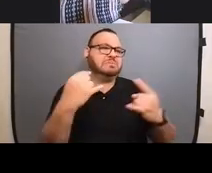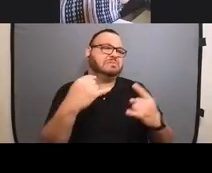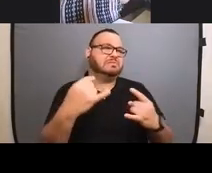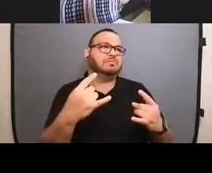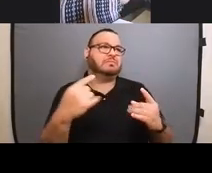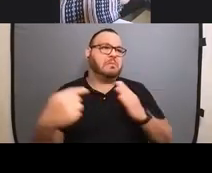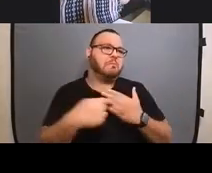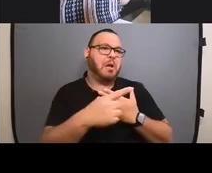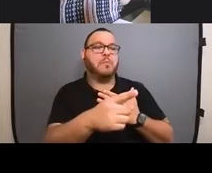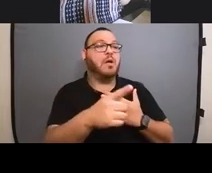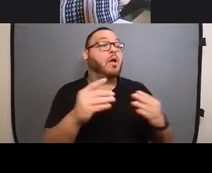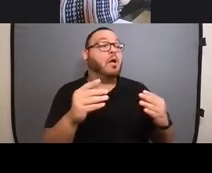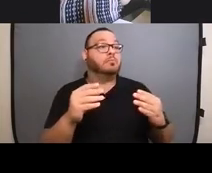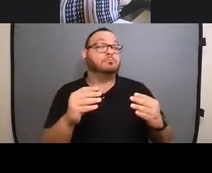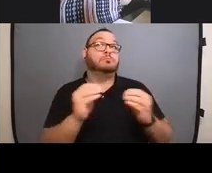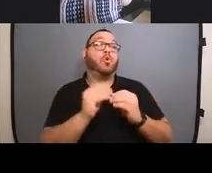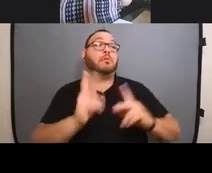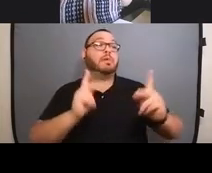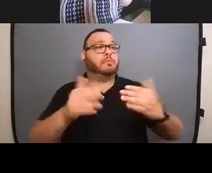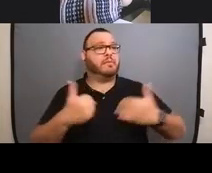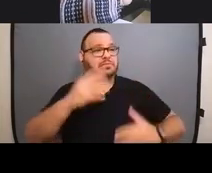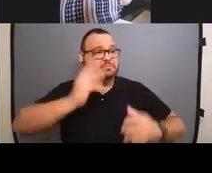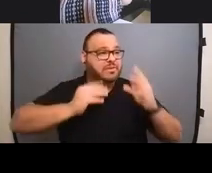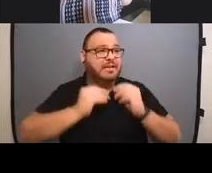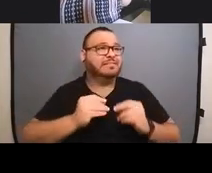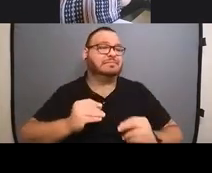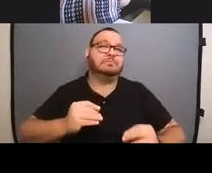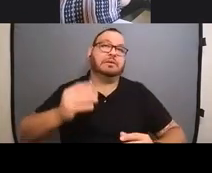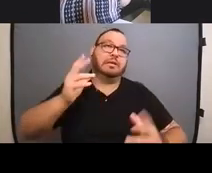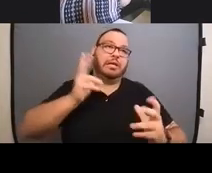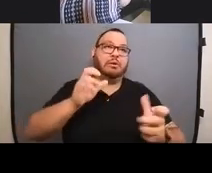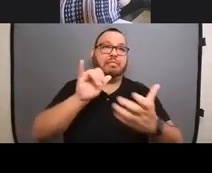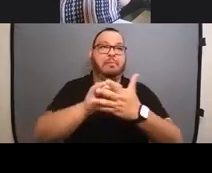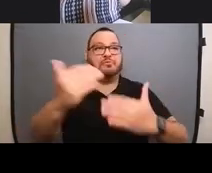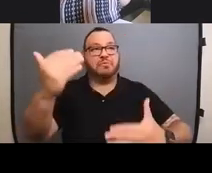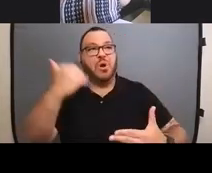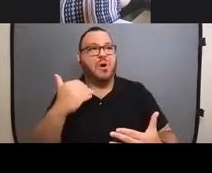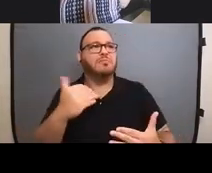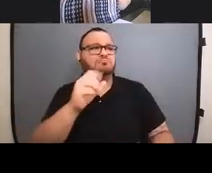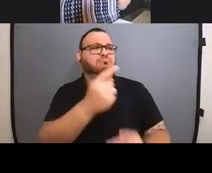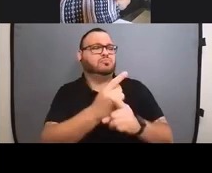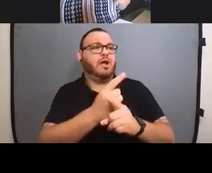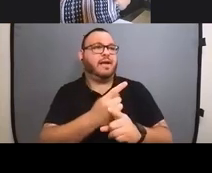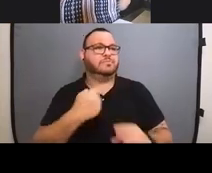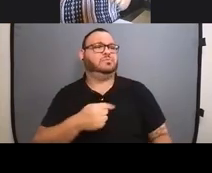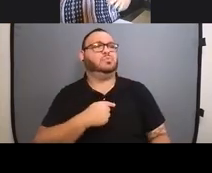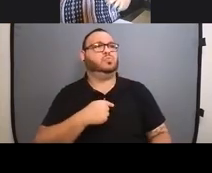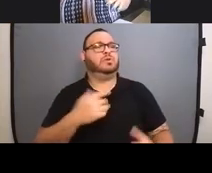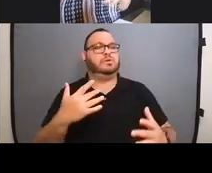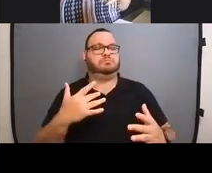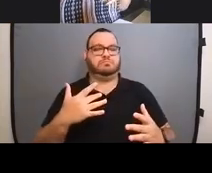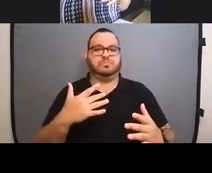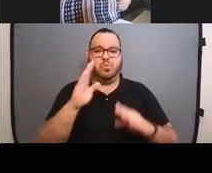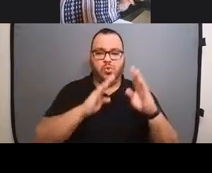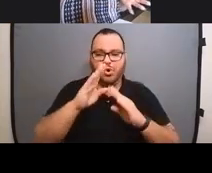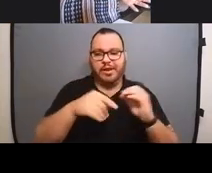I, I think that, you know, those of us who have more experience with having already heard that stuff before you're right. We do worry about the impact